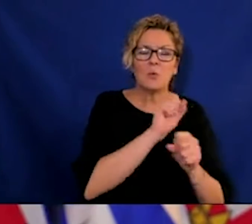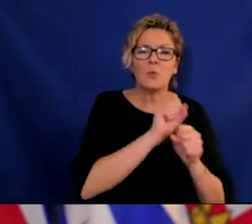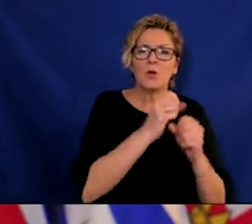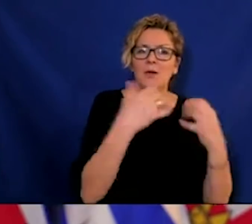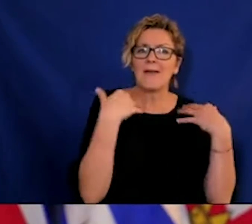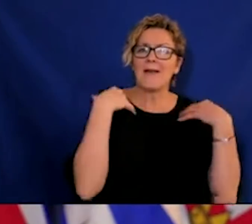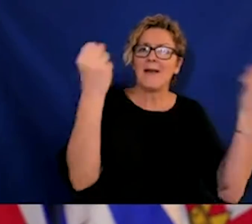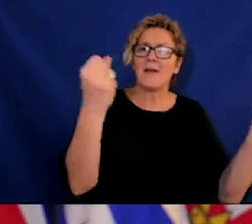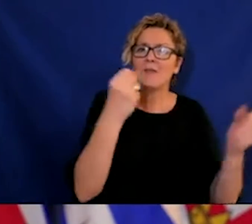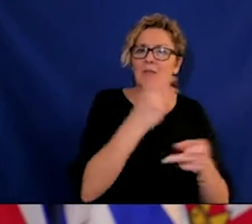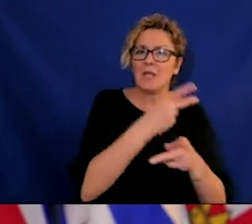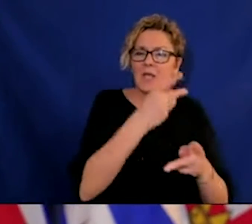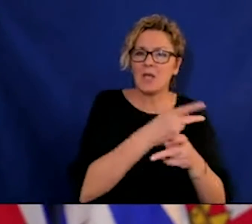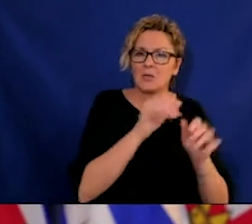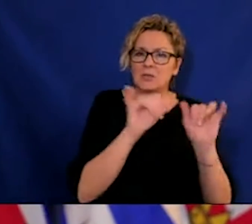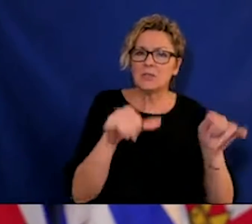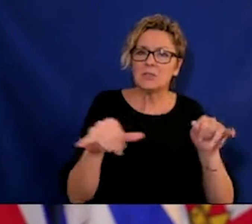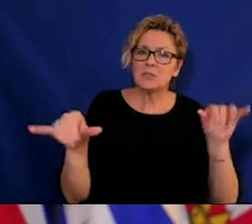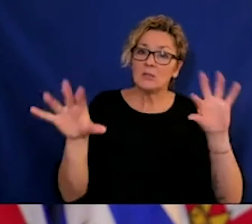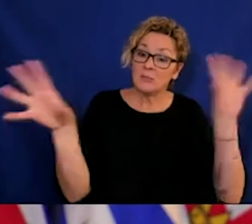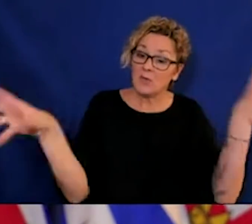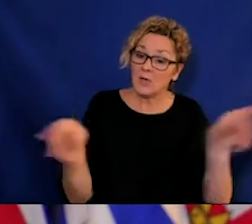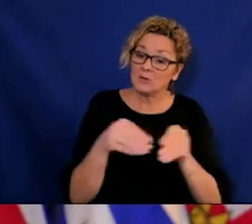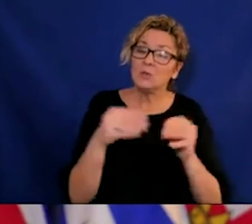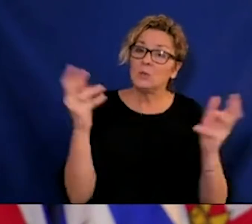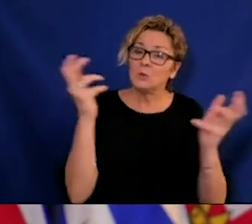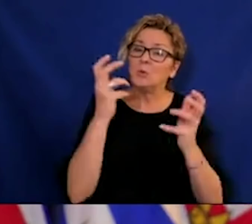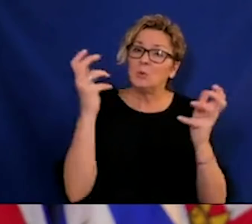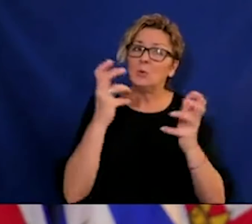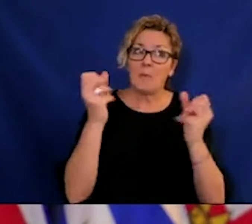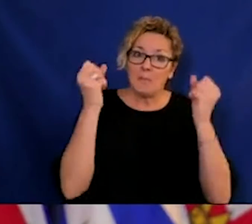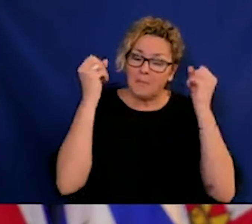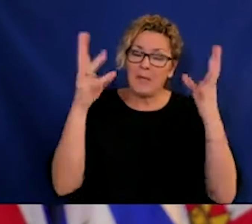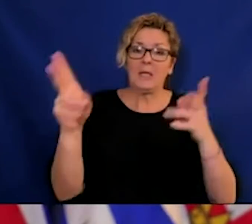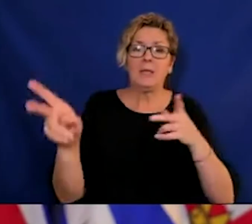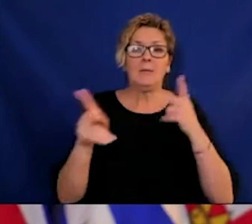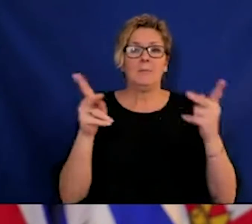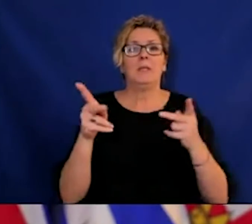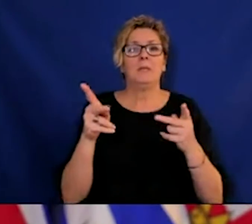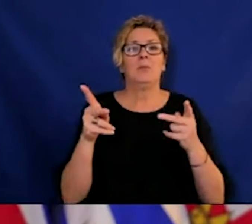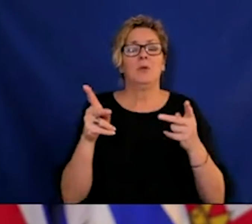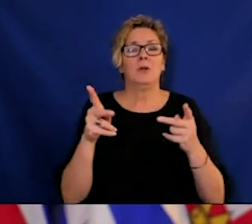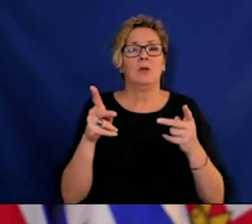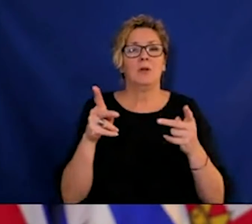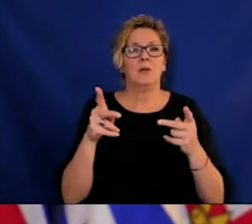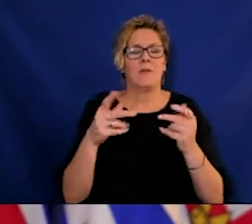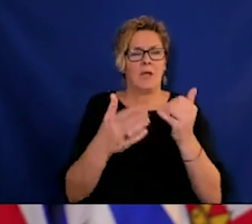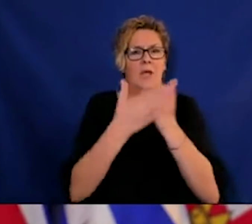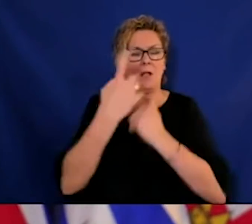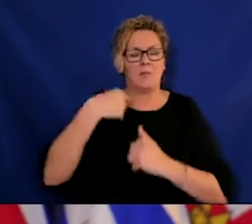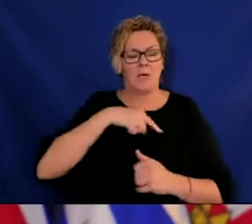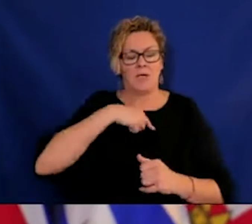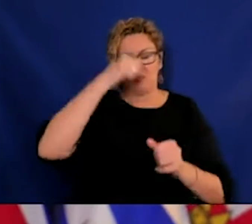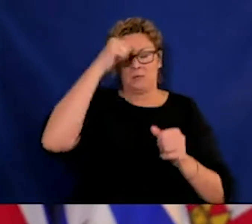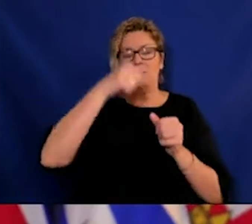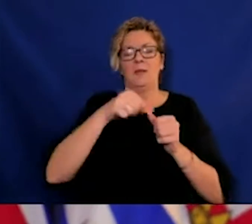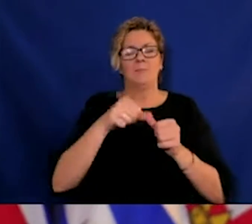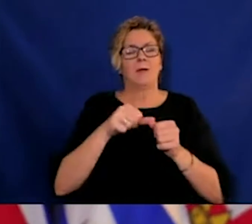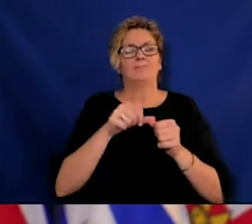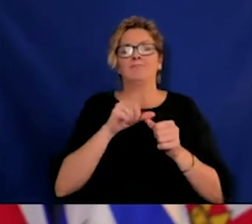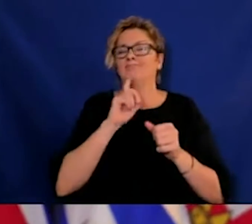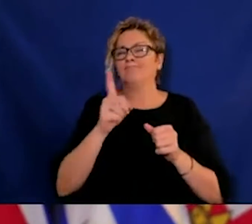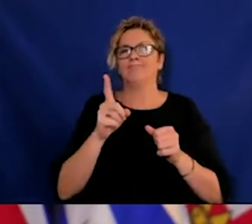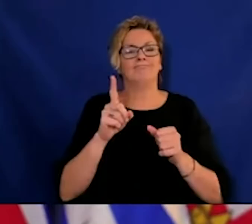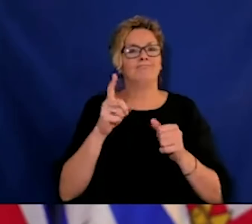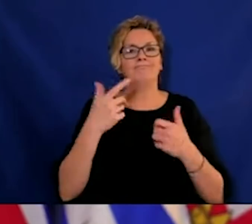touch people who work in healthcare, and that reminds us of the critical link between all of our behavior, that